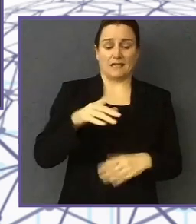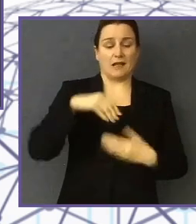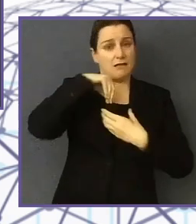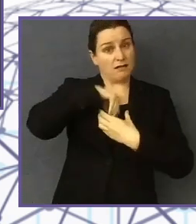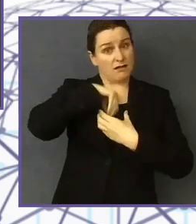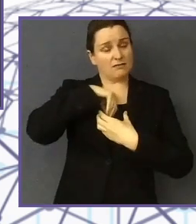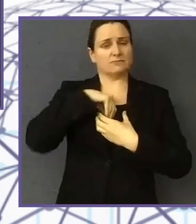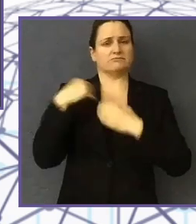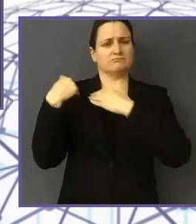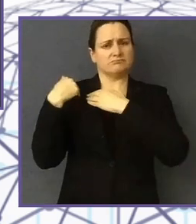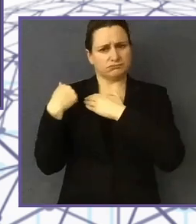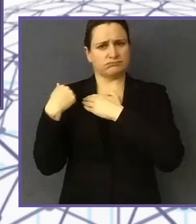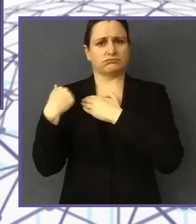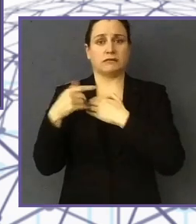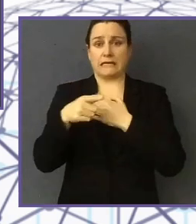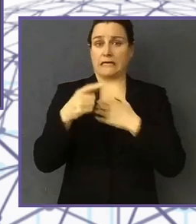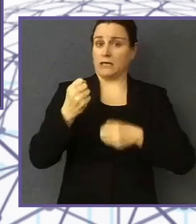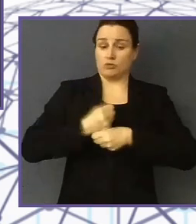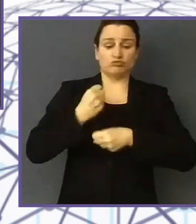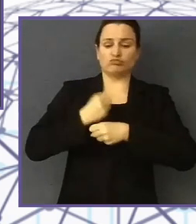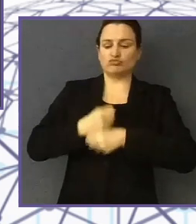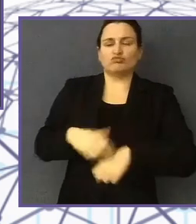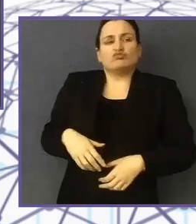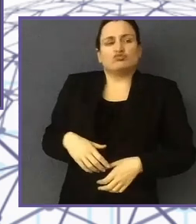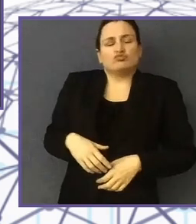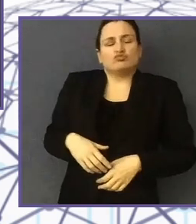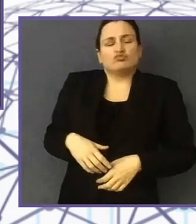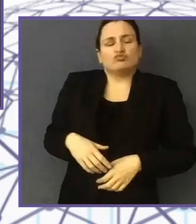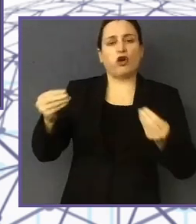call you out when you do dumb shit.